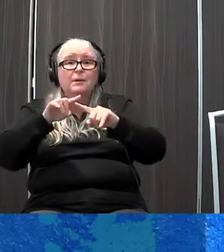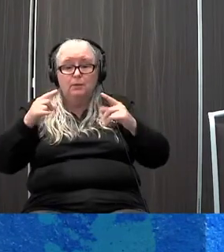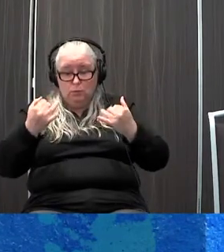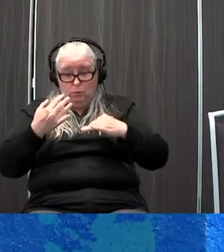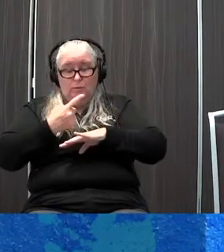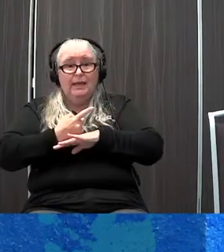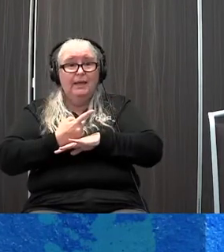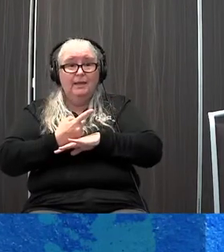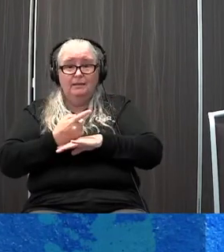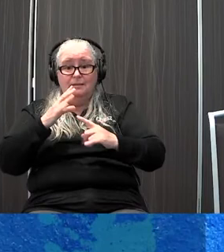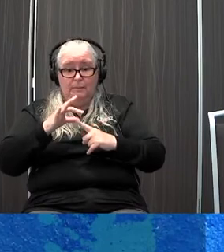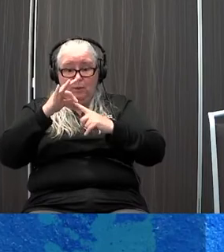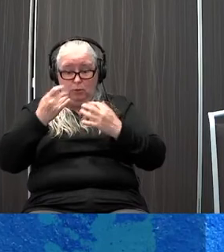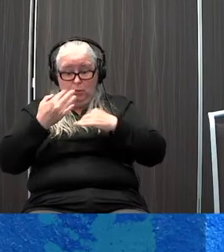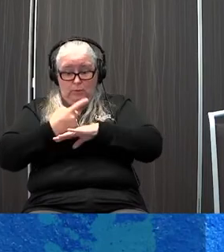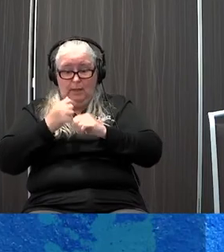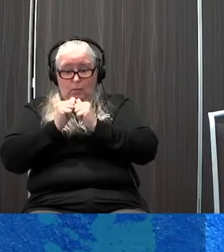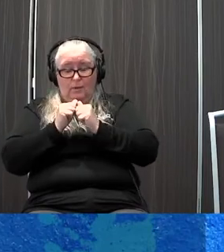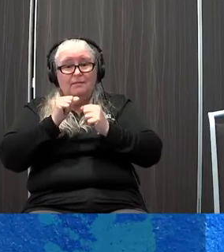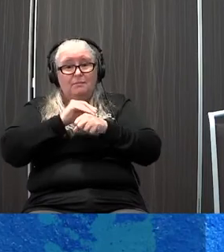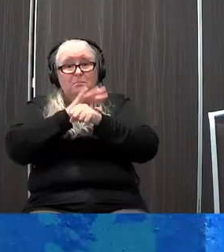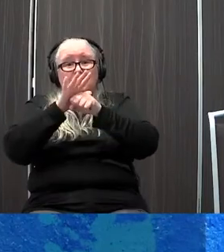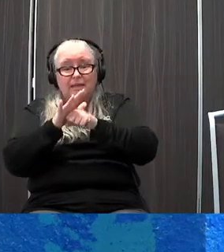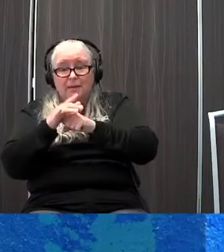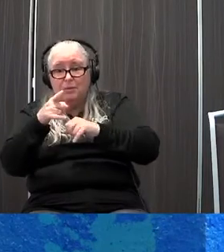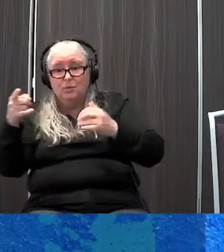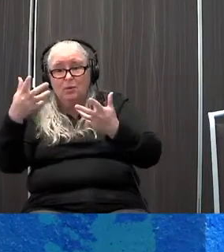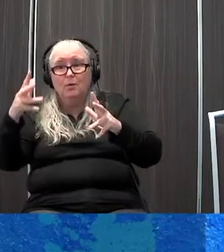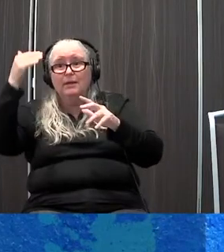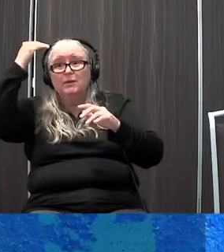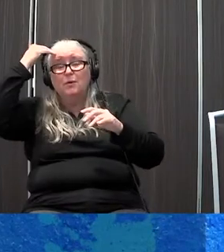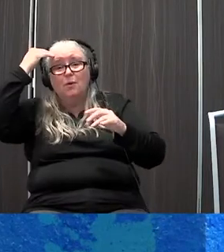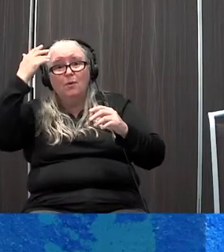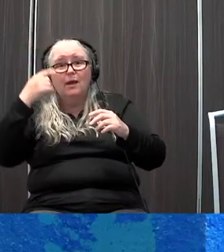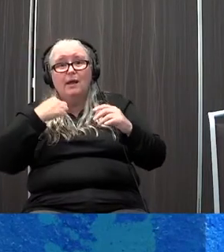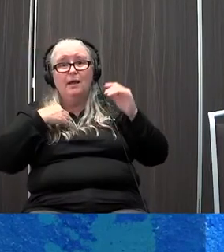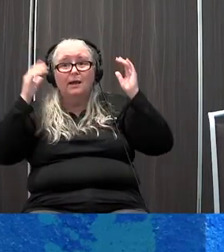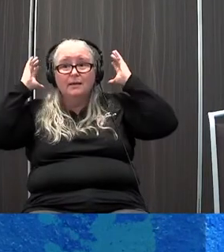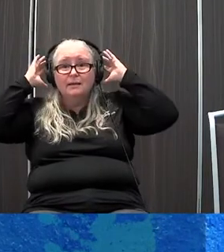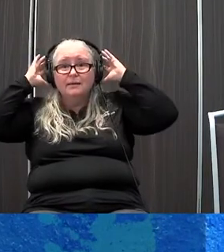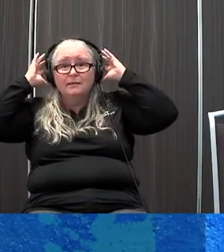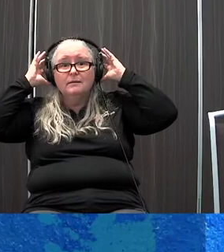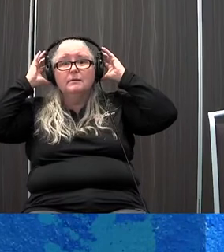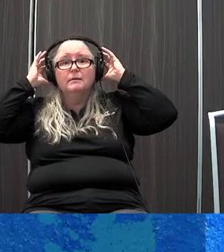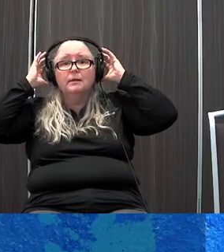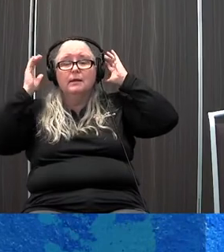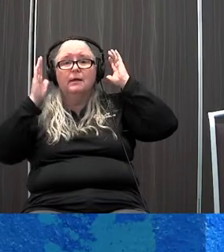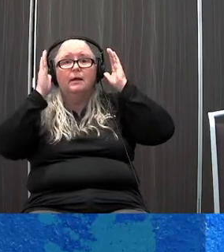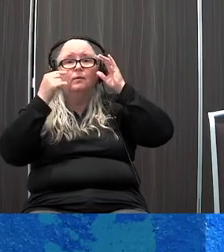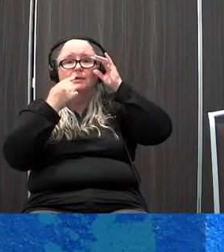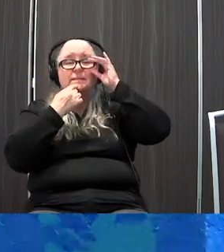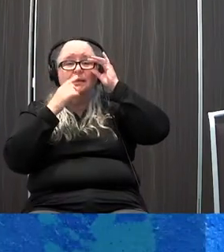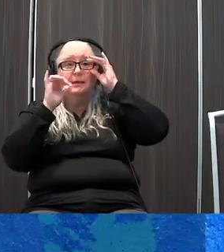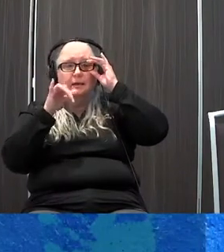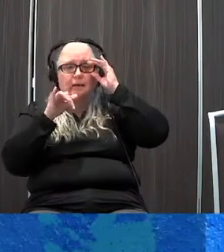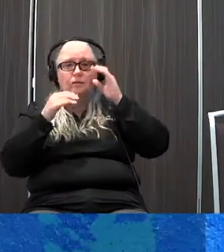today, given what the world is going through, and what you already go through on a daily basis, I would say that the stress is even higher. So this is what we're trying